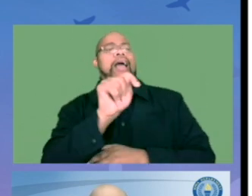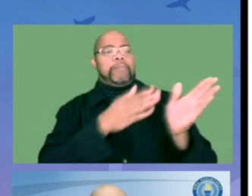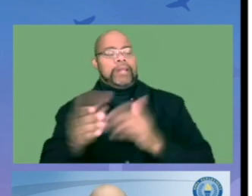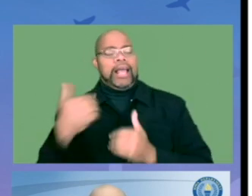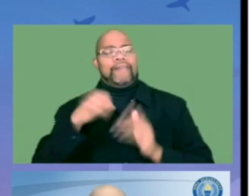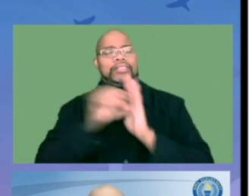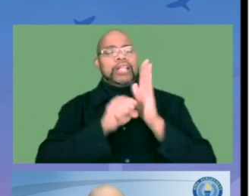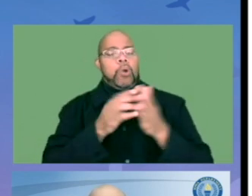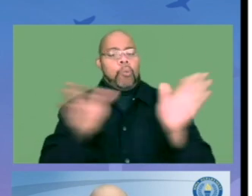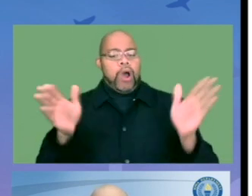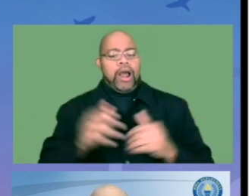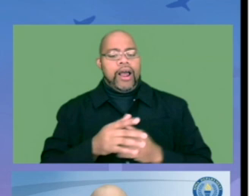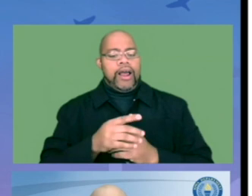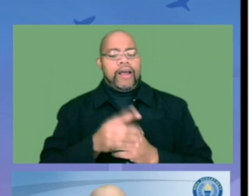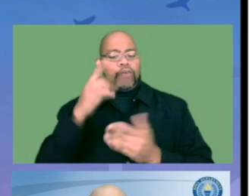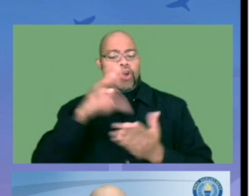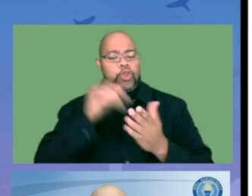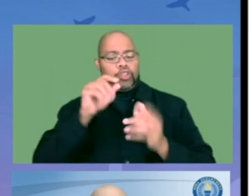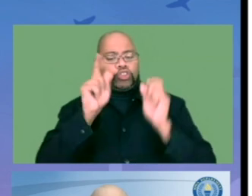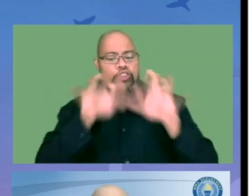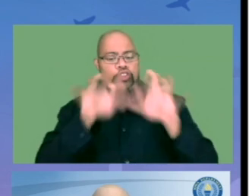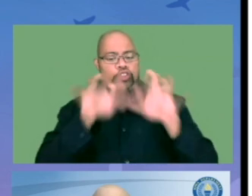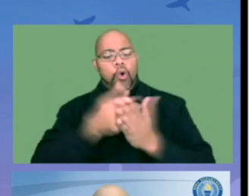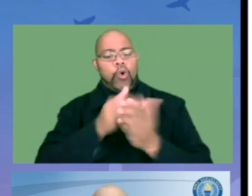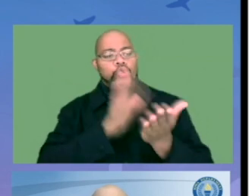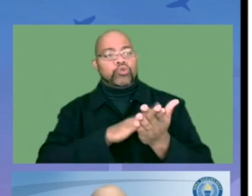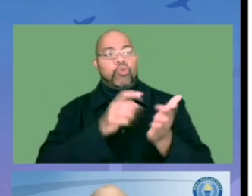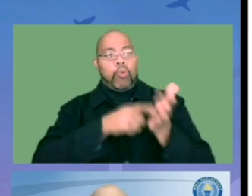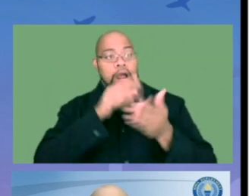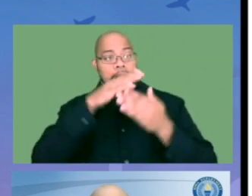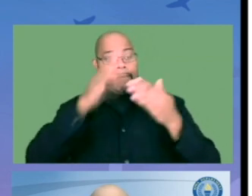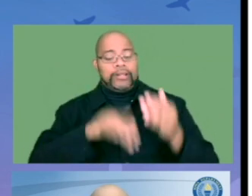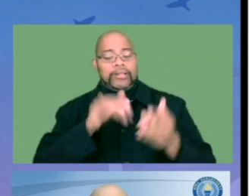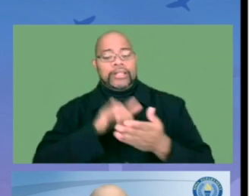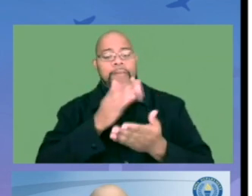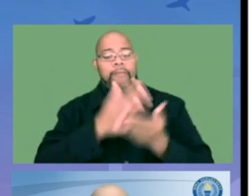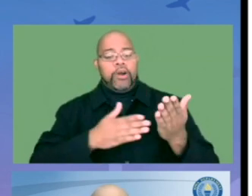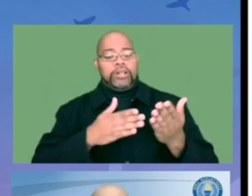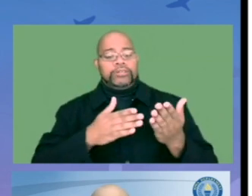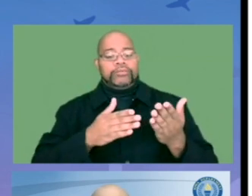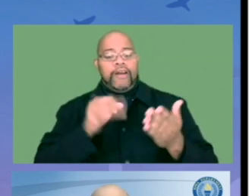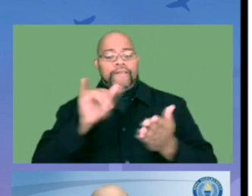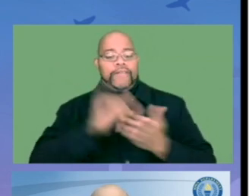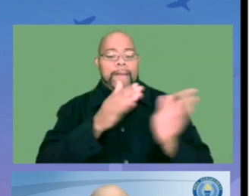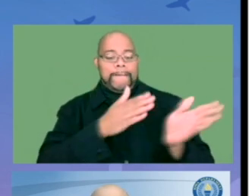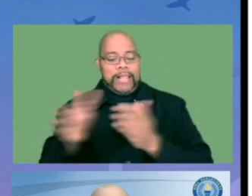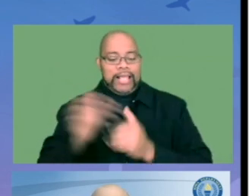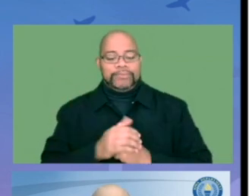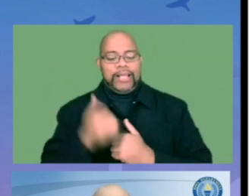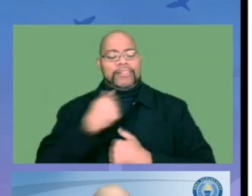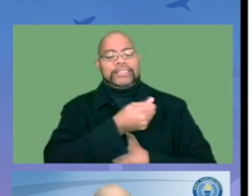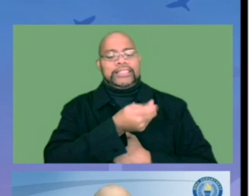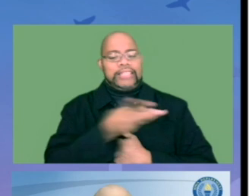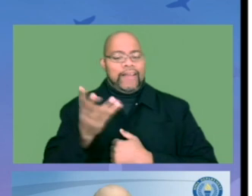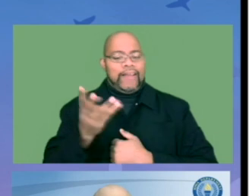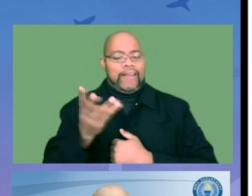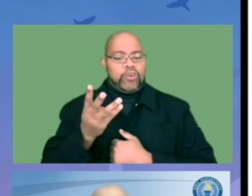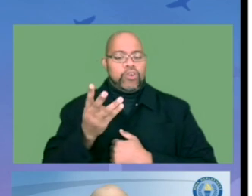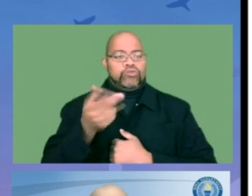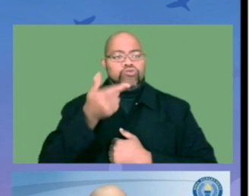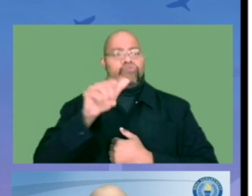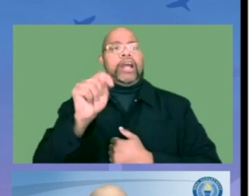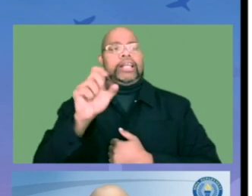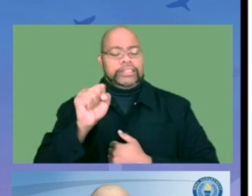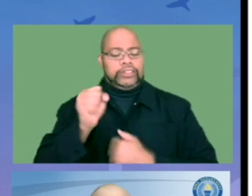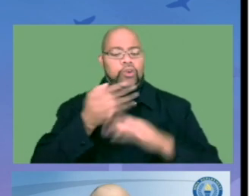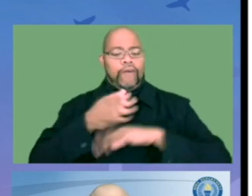We even have a statewide conditions from learning survey that all of our schools are required to complete as part of that ESSA plan. We've had several